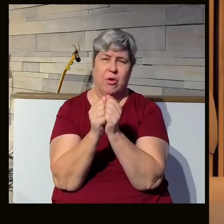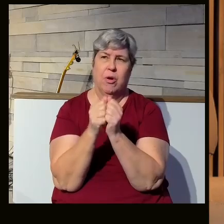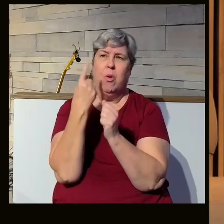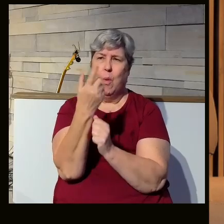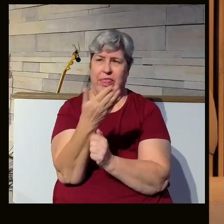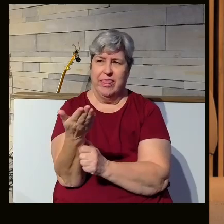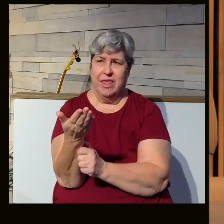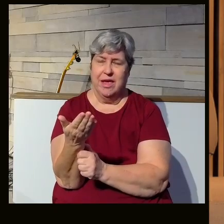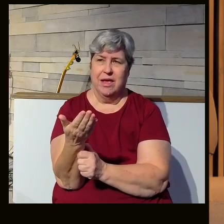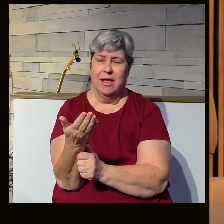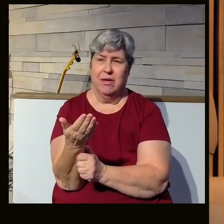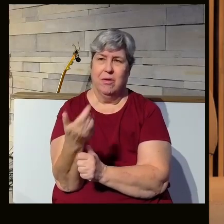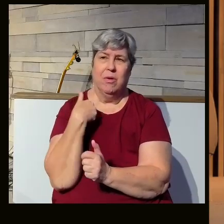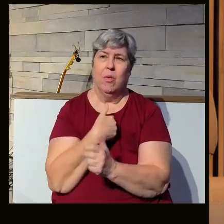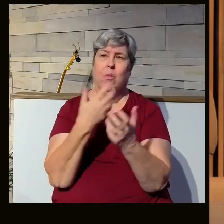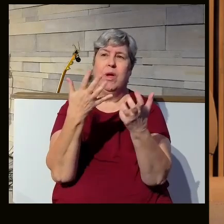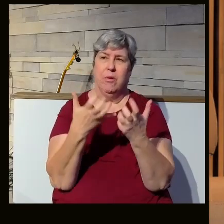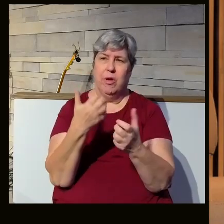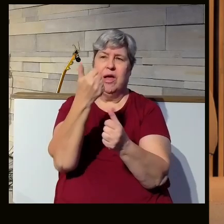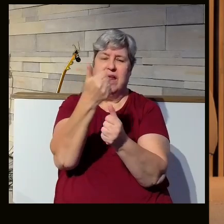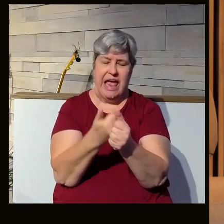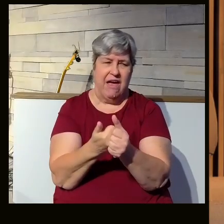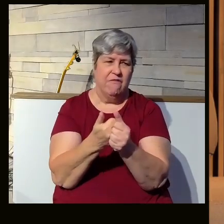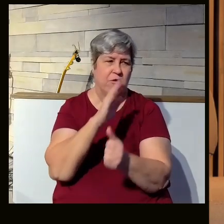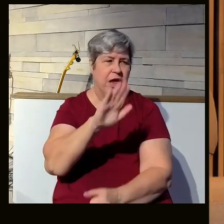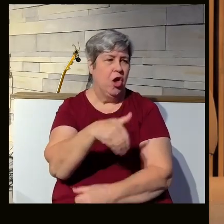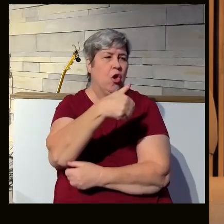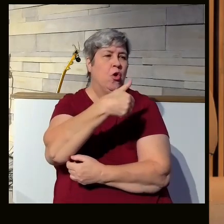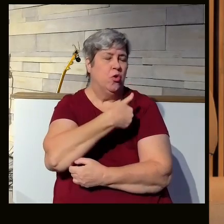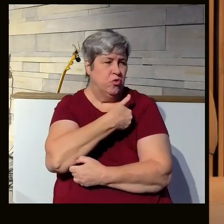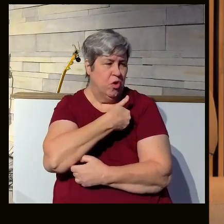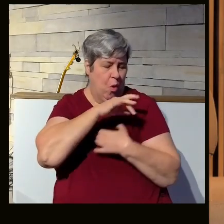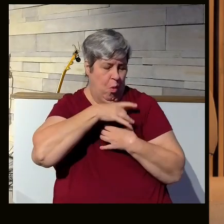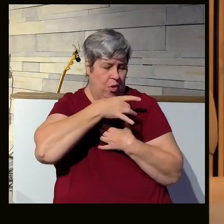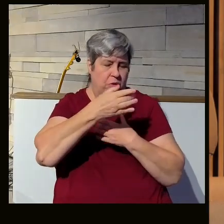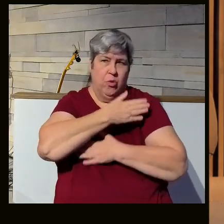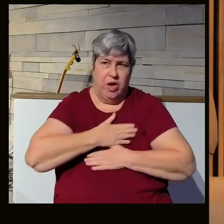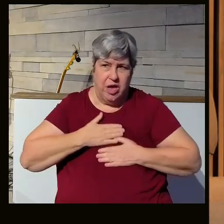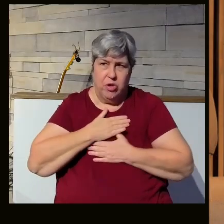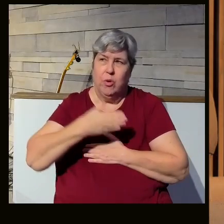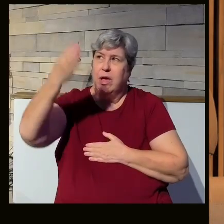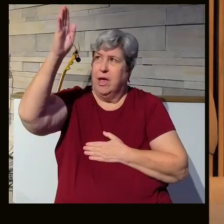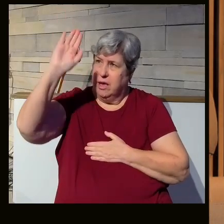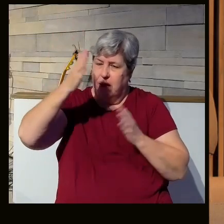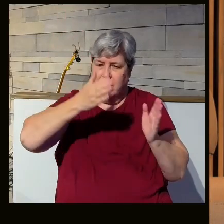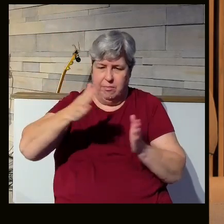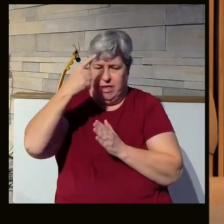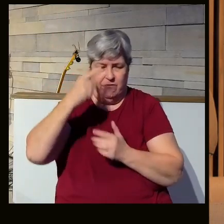come to an end, is that we want every soul to enjoy God's way of life.